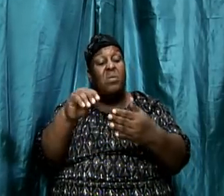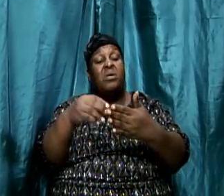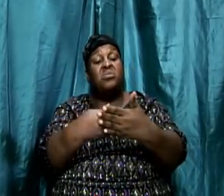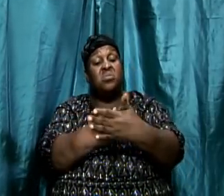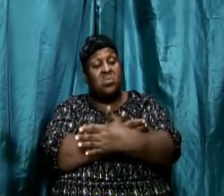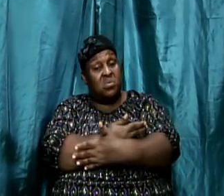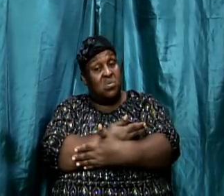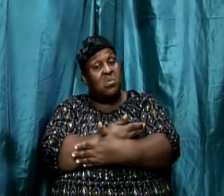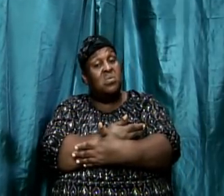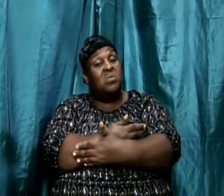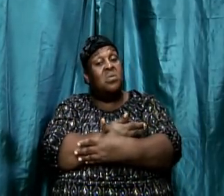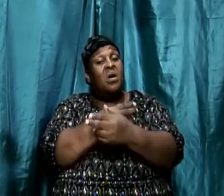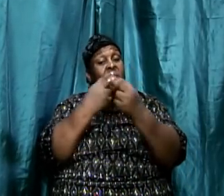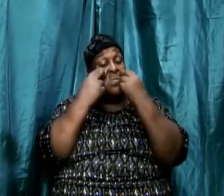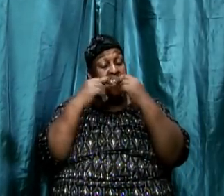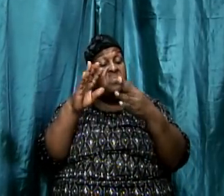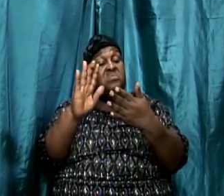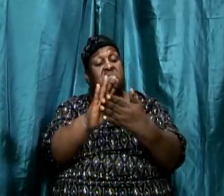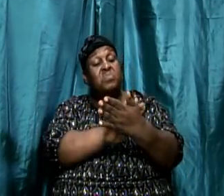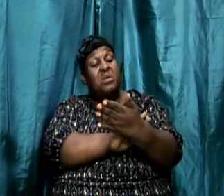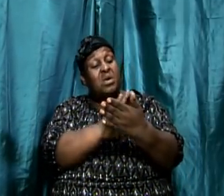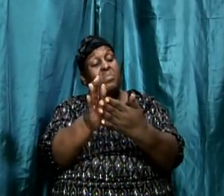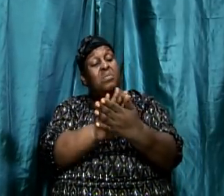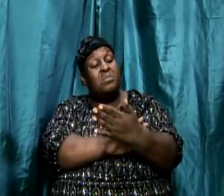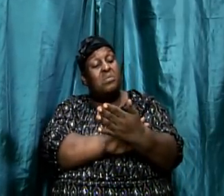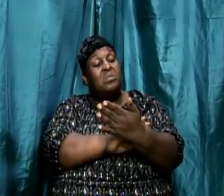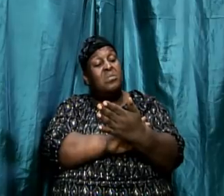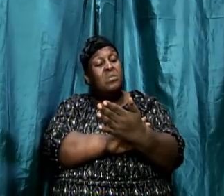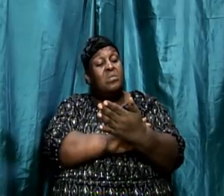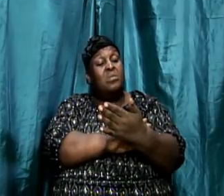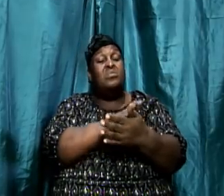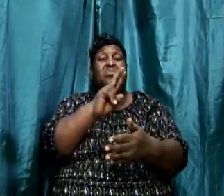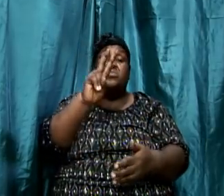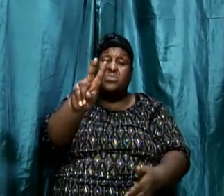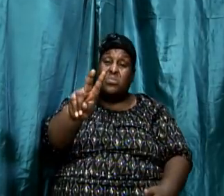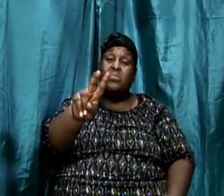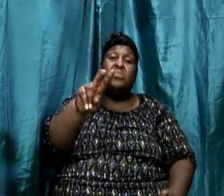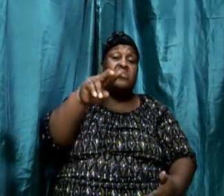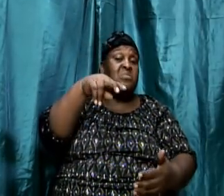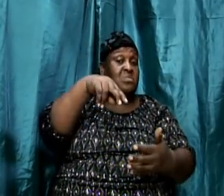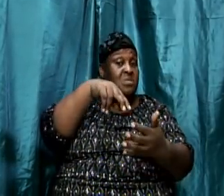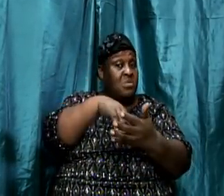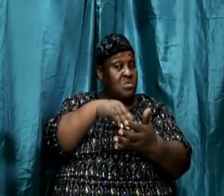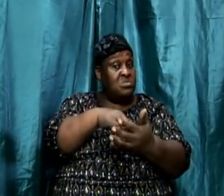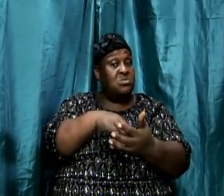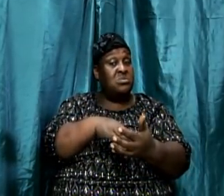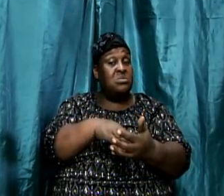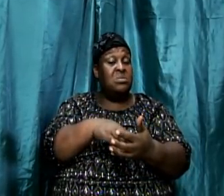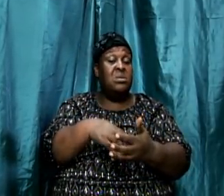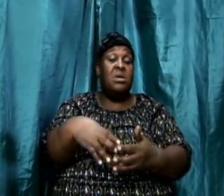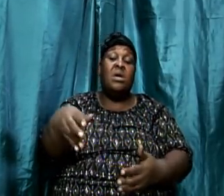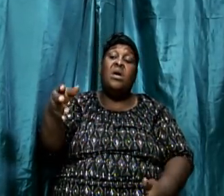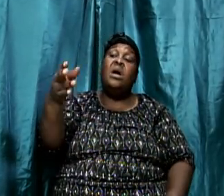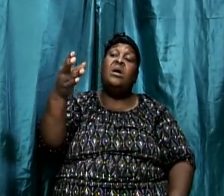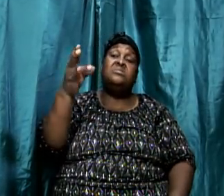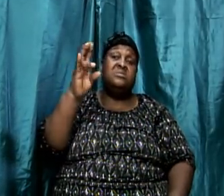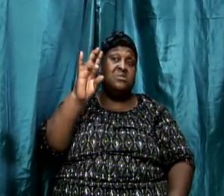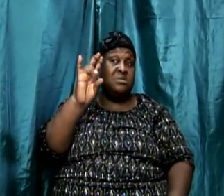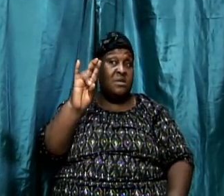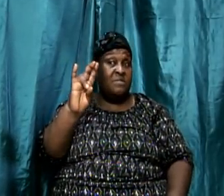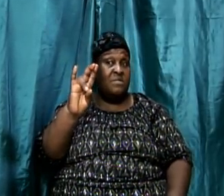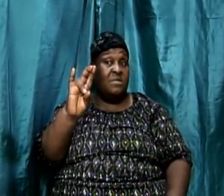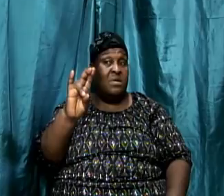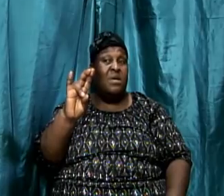2000, of 2000, what was the last election? 2007, I remember 2007 election, that's the one I remembered. And you see